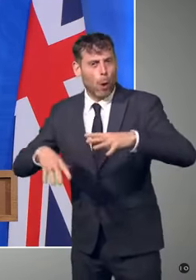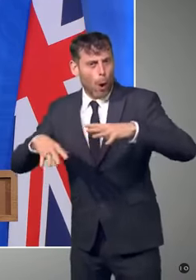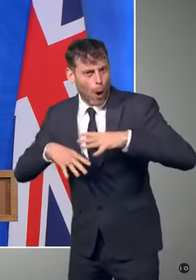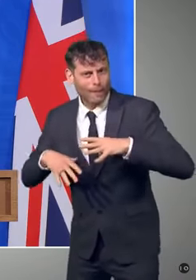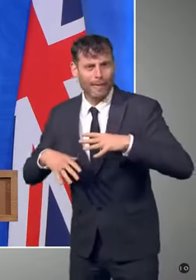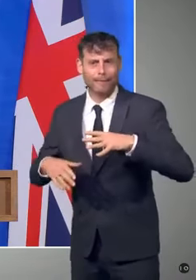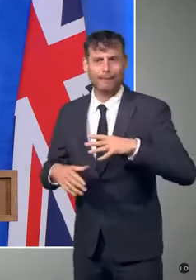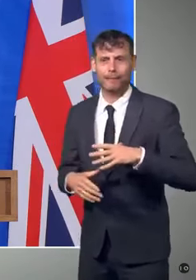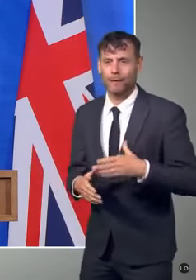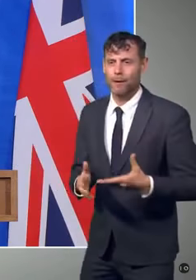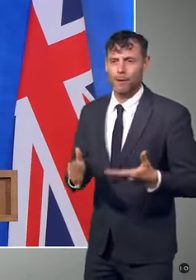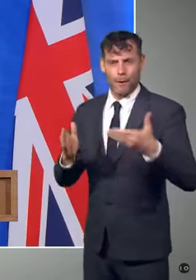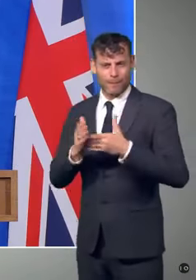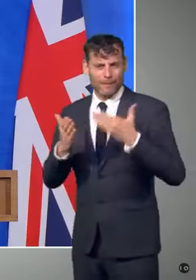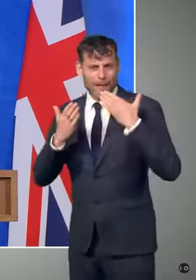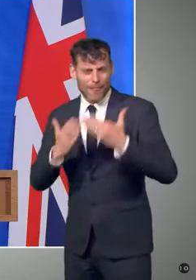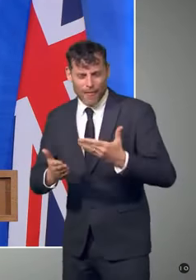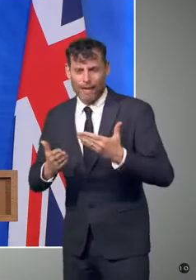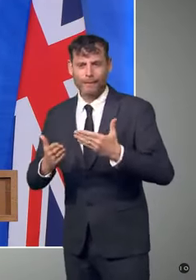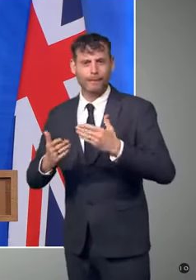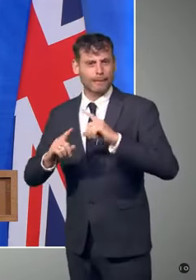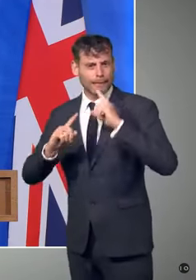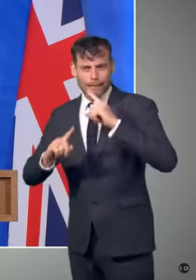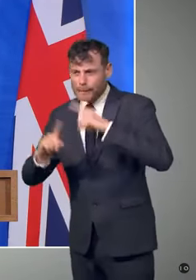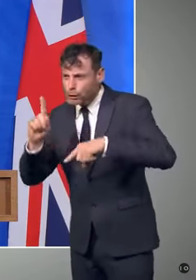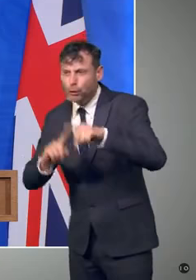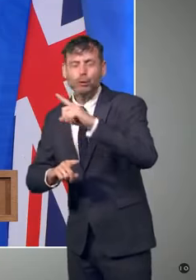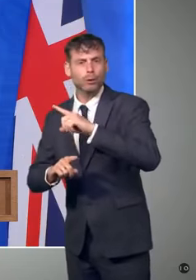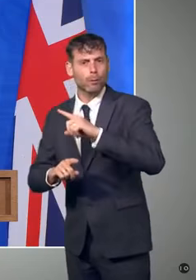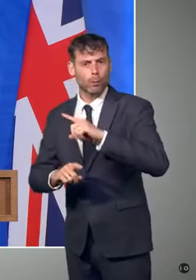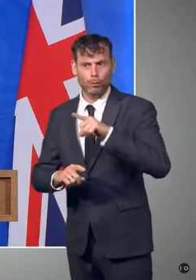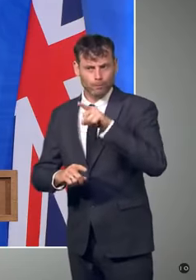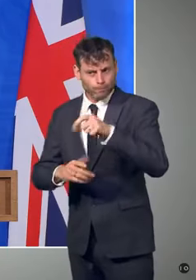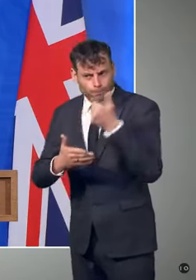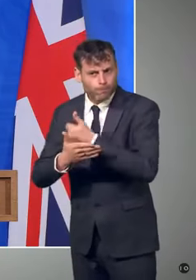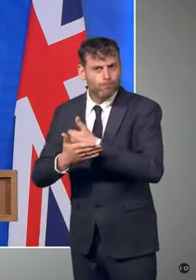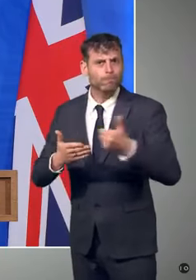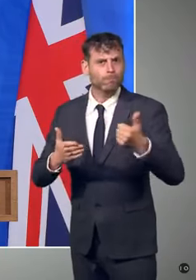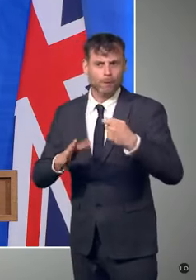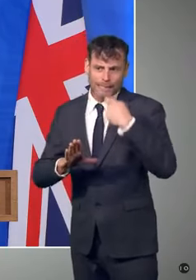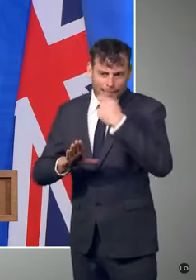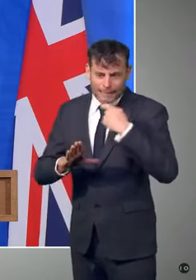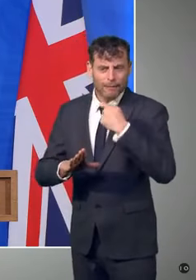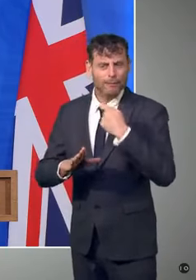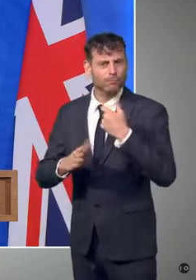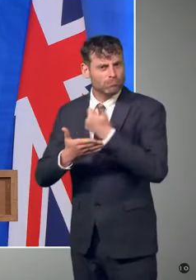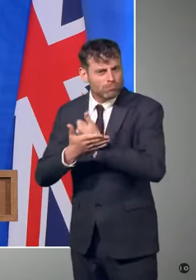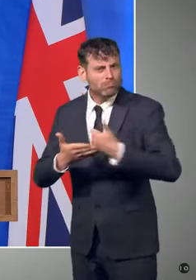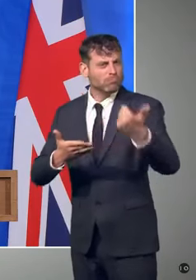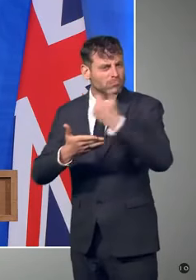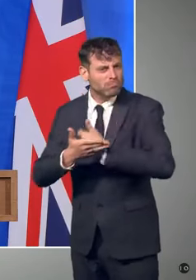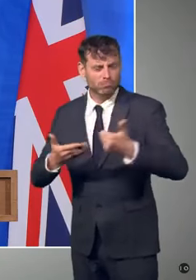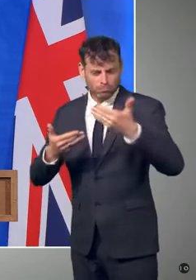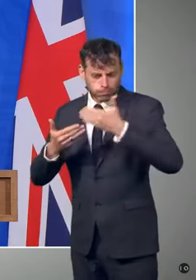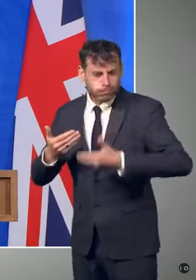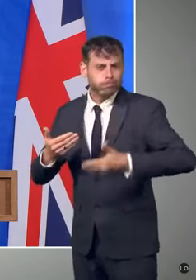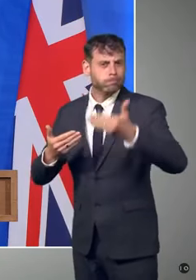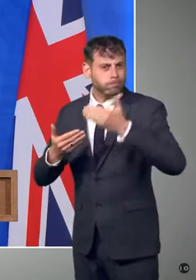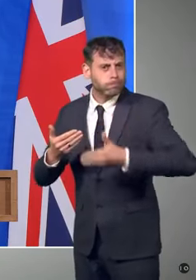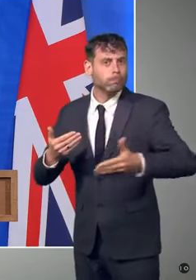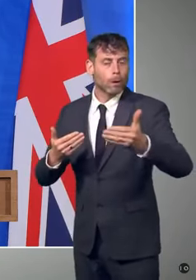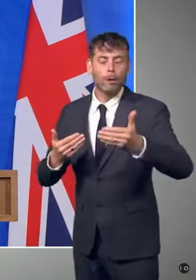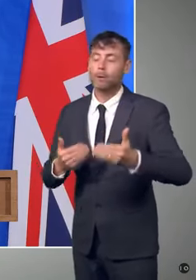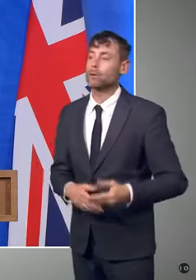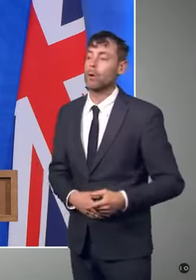as schools return. And above all, I want to thank everybody involved in the outstanding vaccine rollout, especially